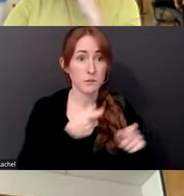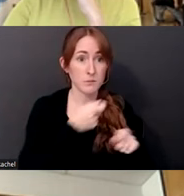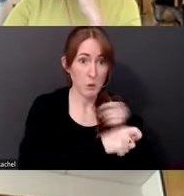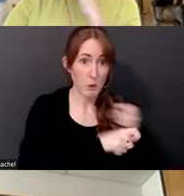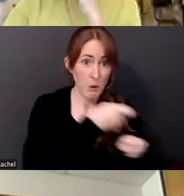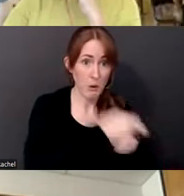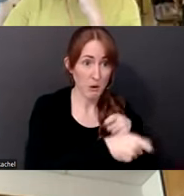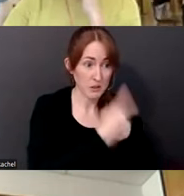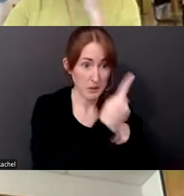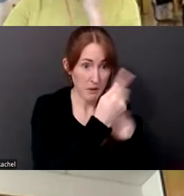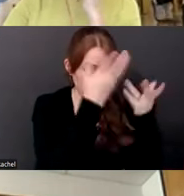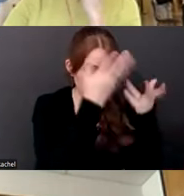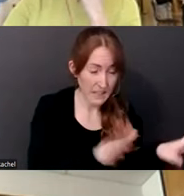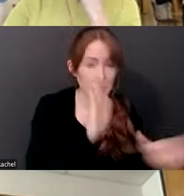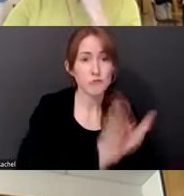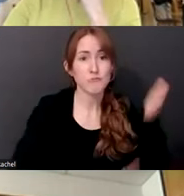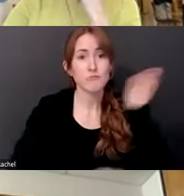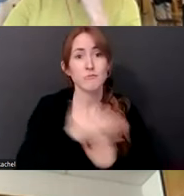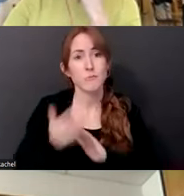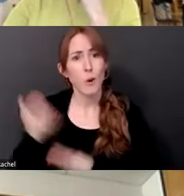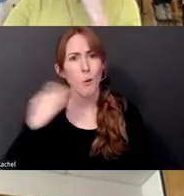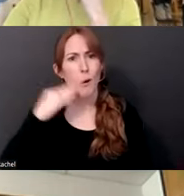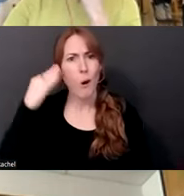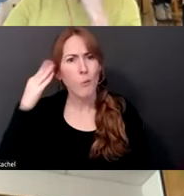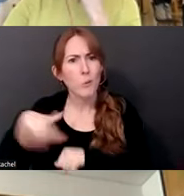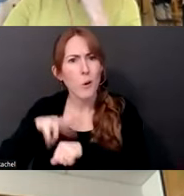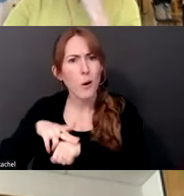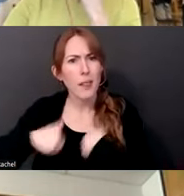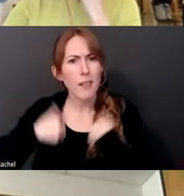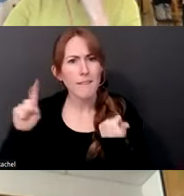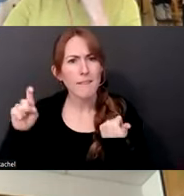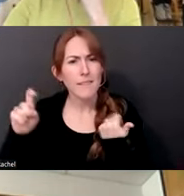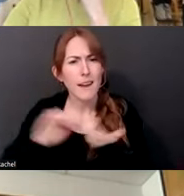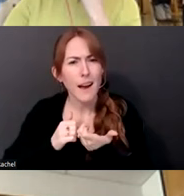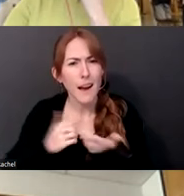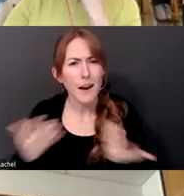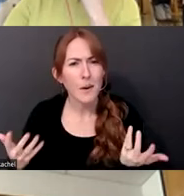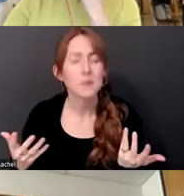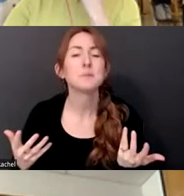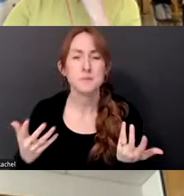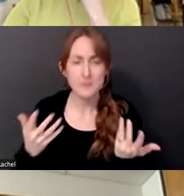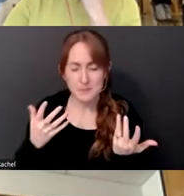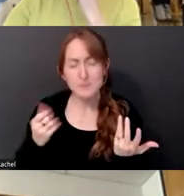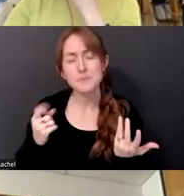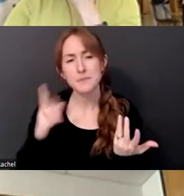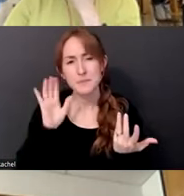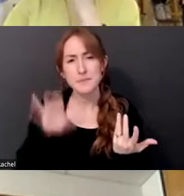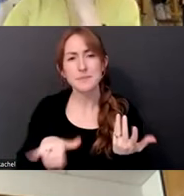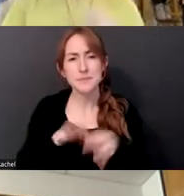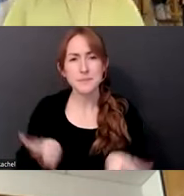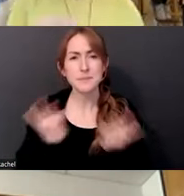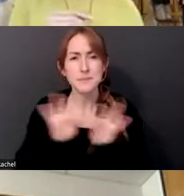both cases. So as a, as an example, but how trauma, how important trauma is. And, and I personally find it